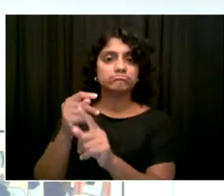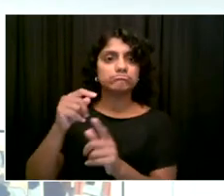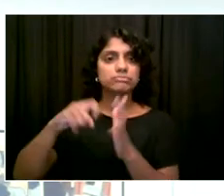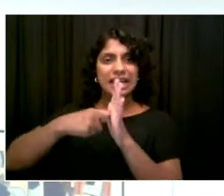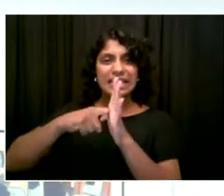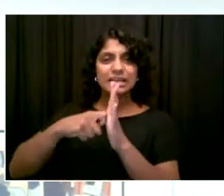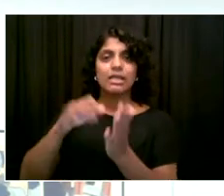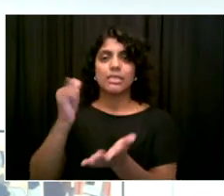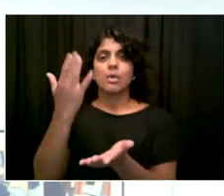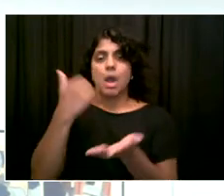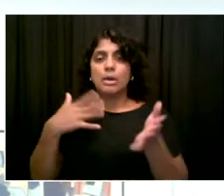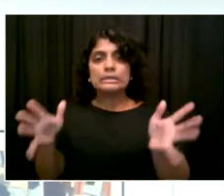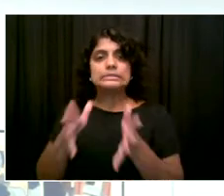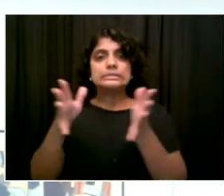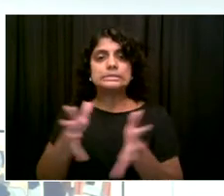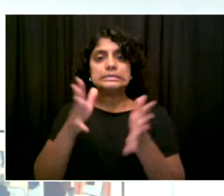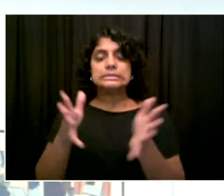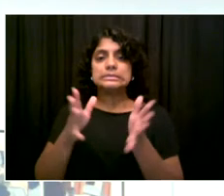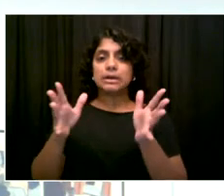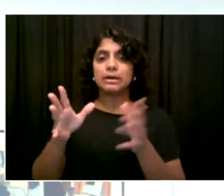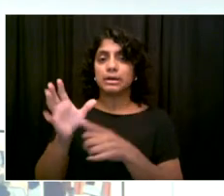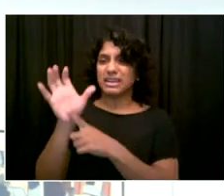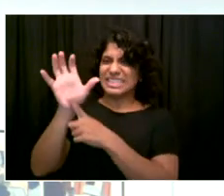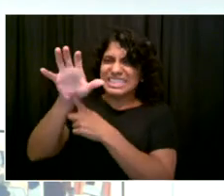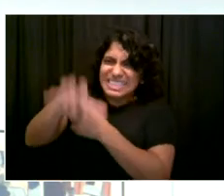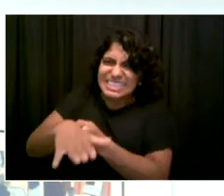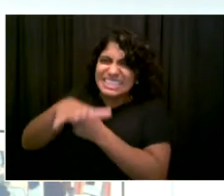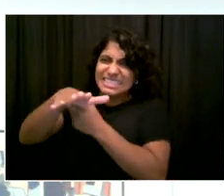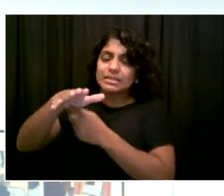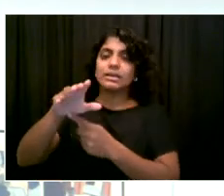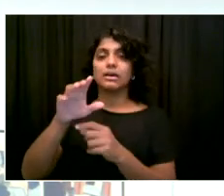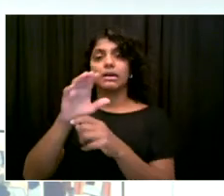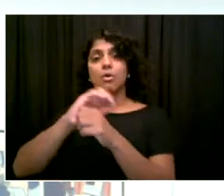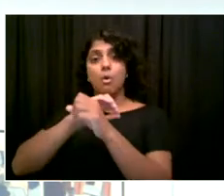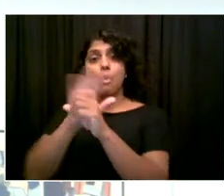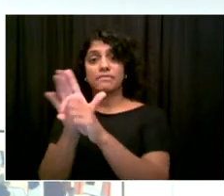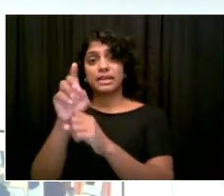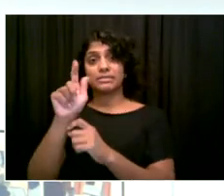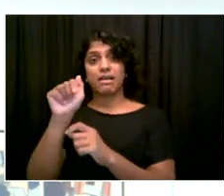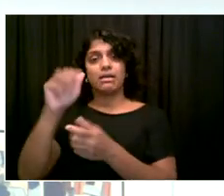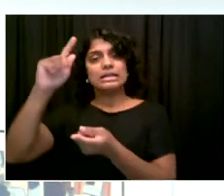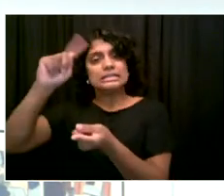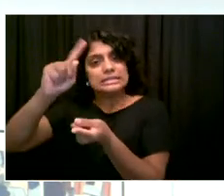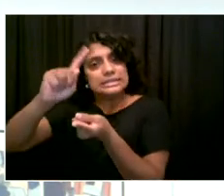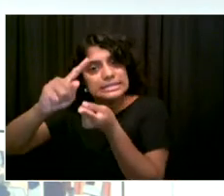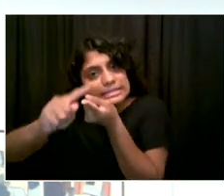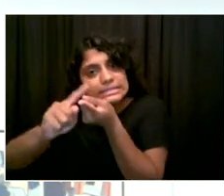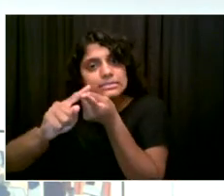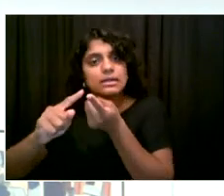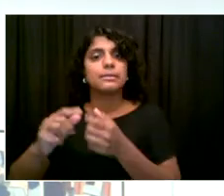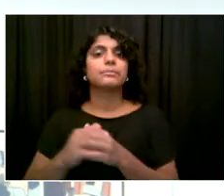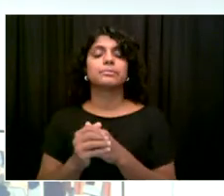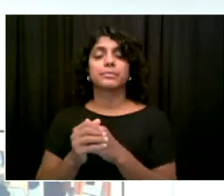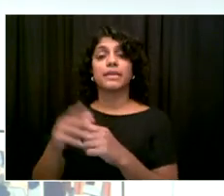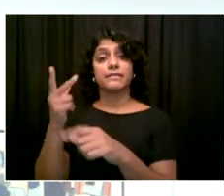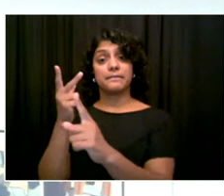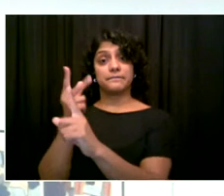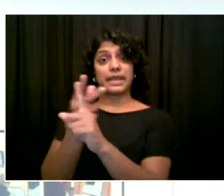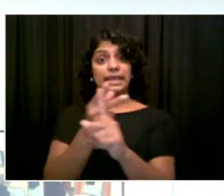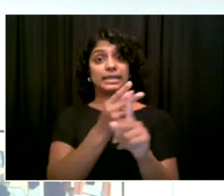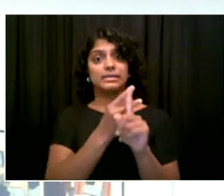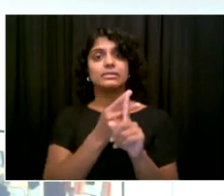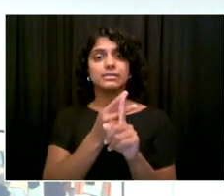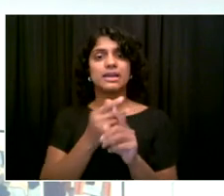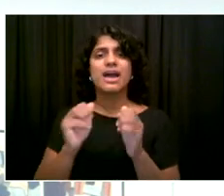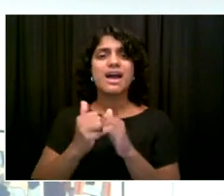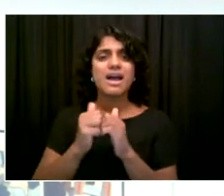outreach that we've described, much of it hinges on the one-on-one conversations, those